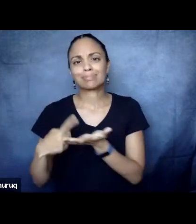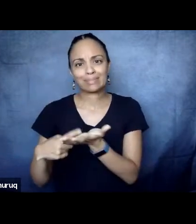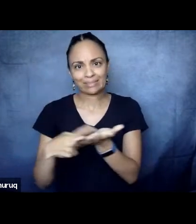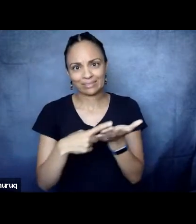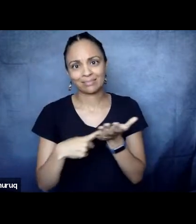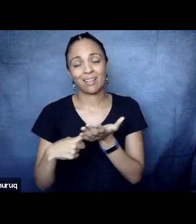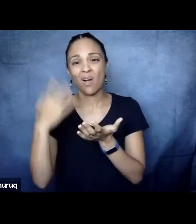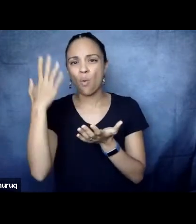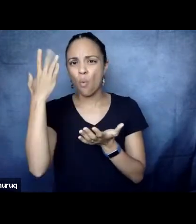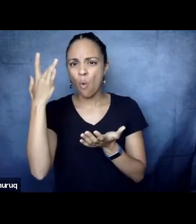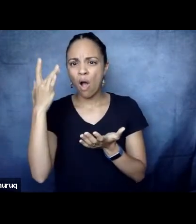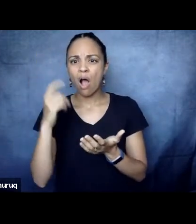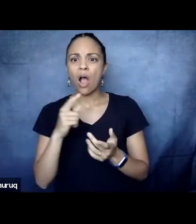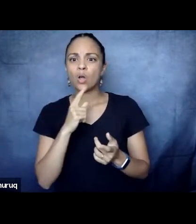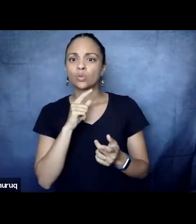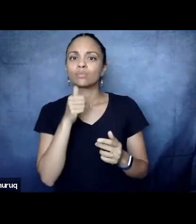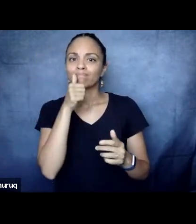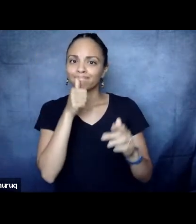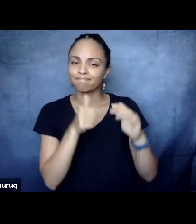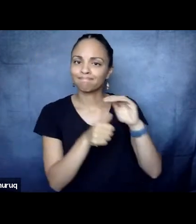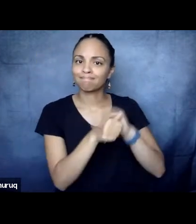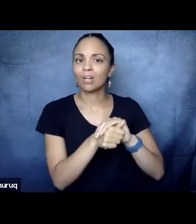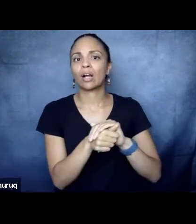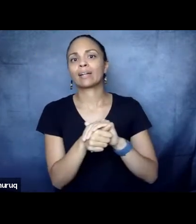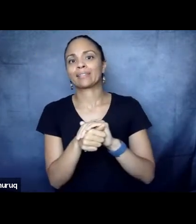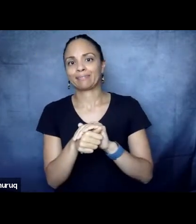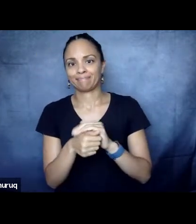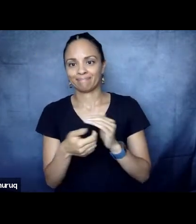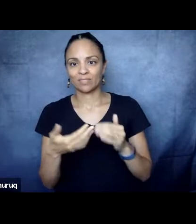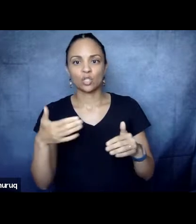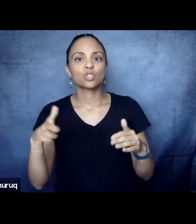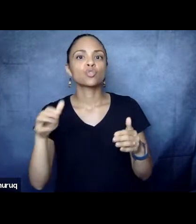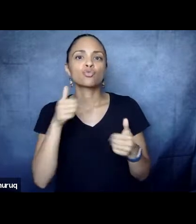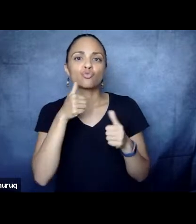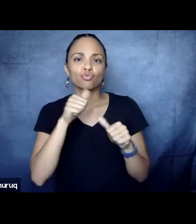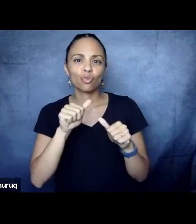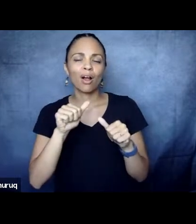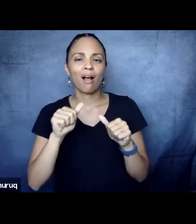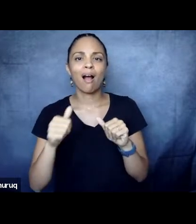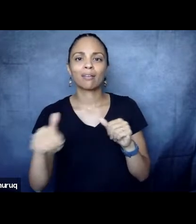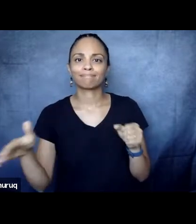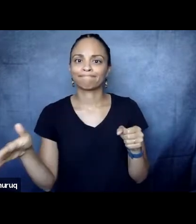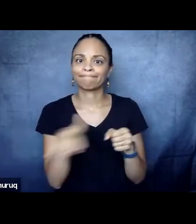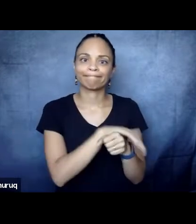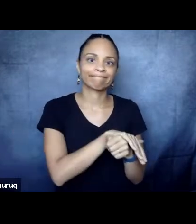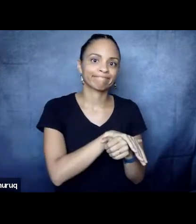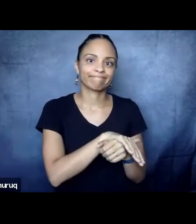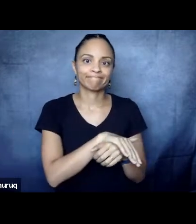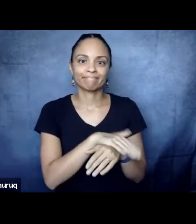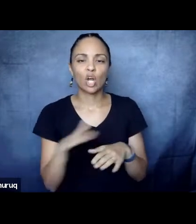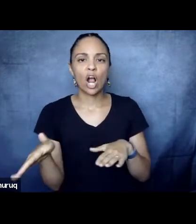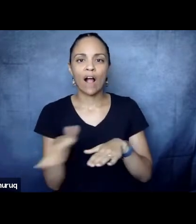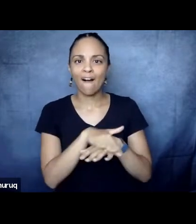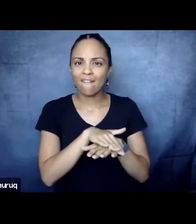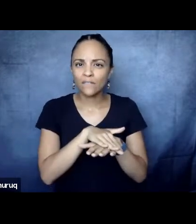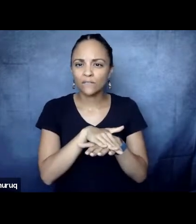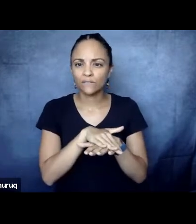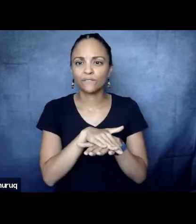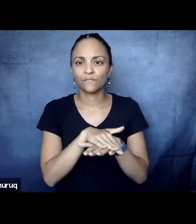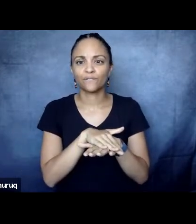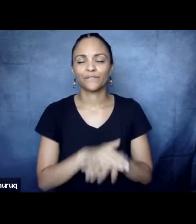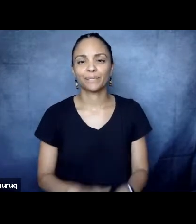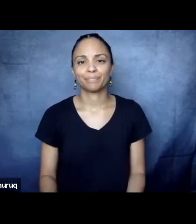inhumane, barbaric history under the rug. So it's a space where it's now just becoming